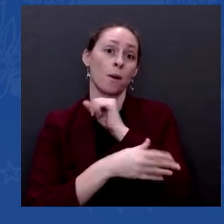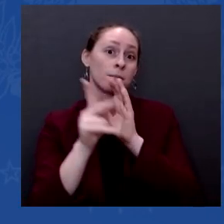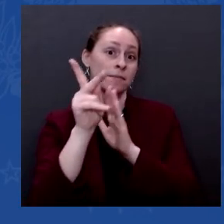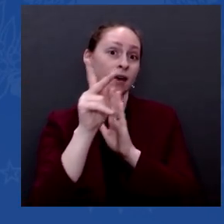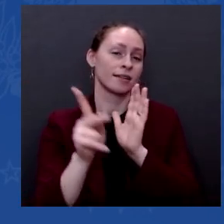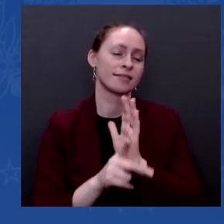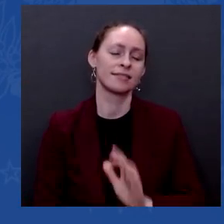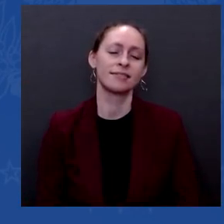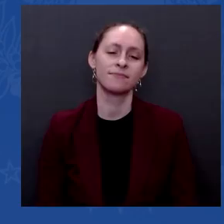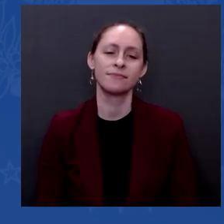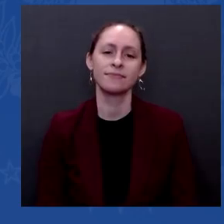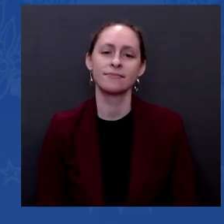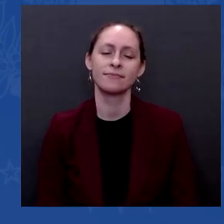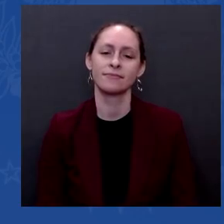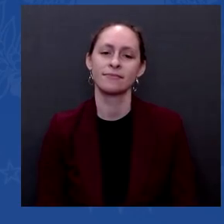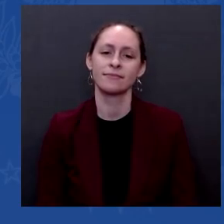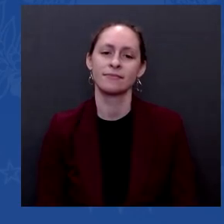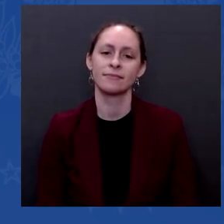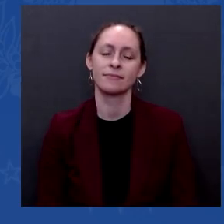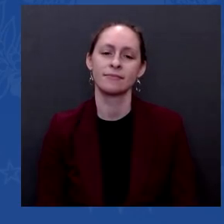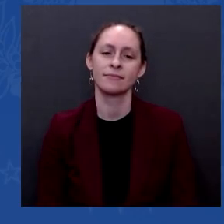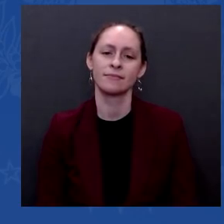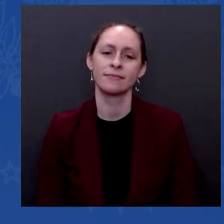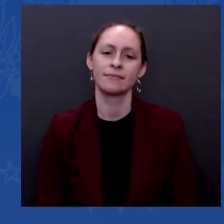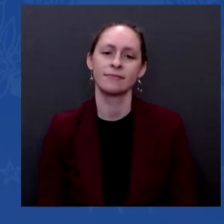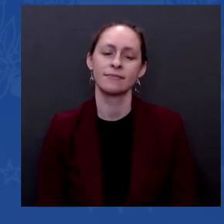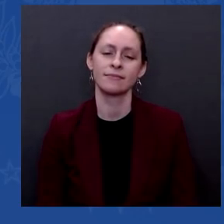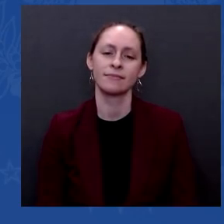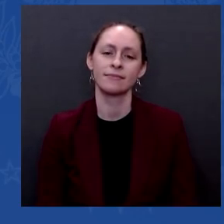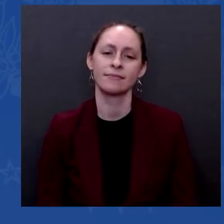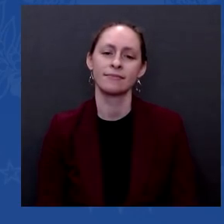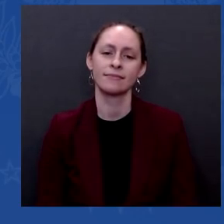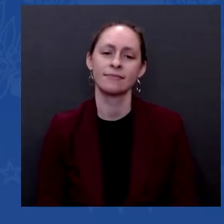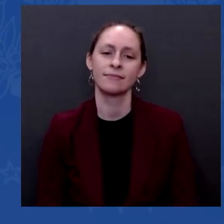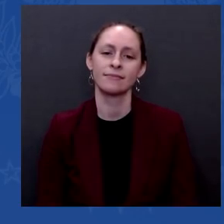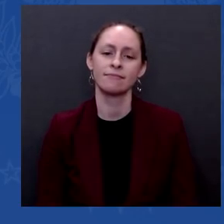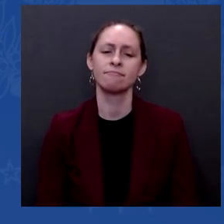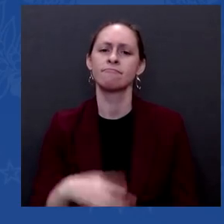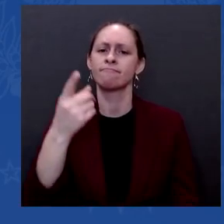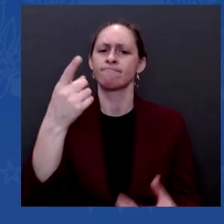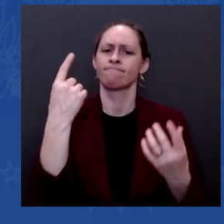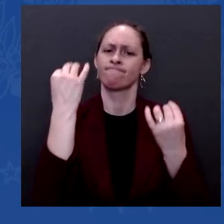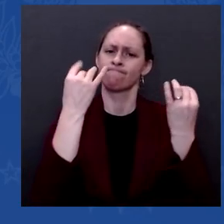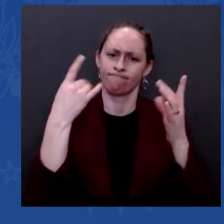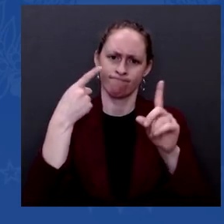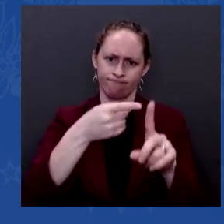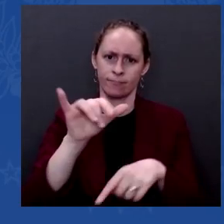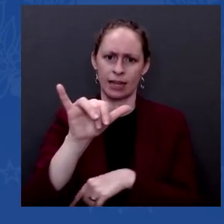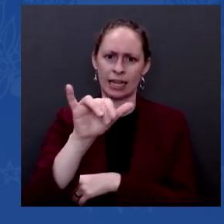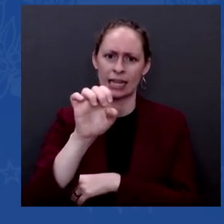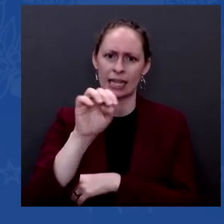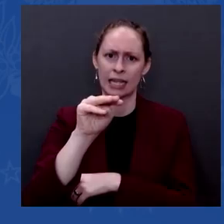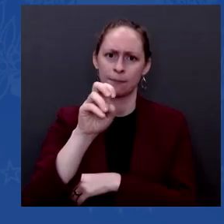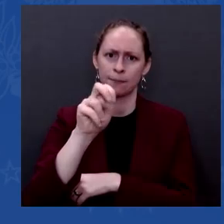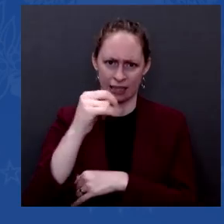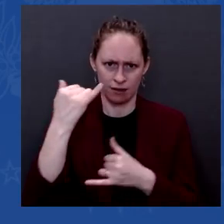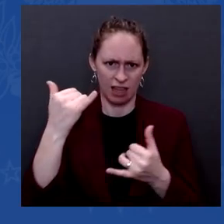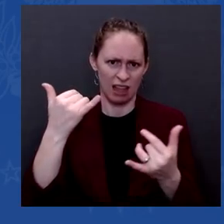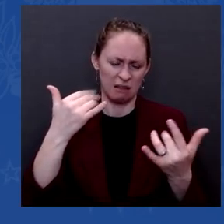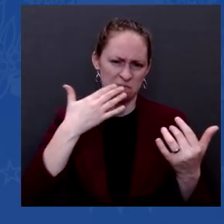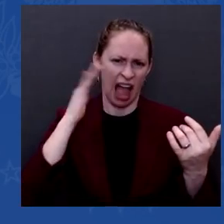office was to end the war in Yemen, Yemen, the catastrophic war in Yemen. You appointed a special envoy.